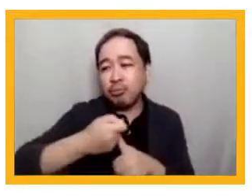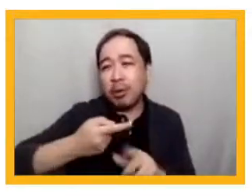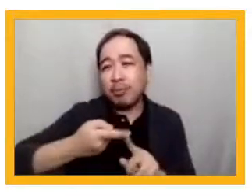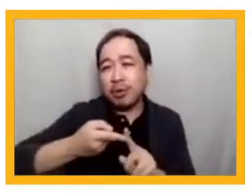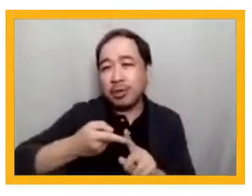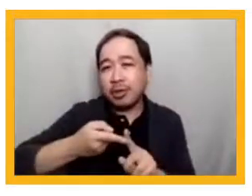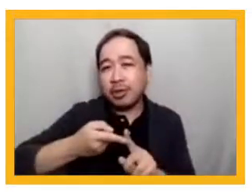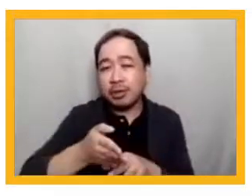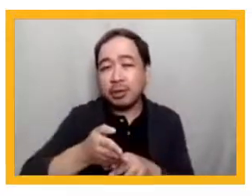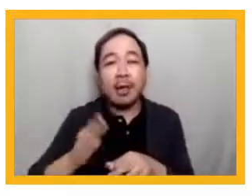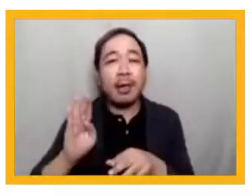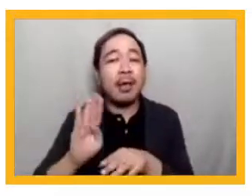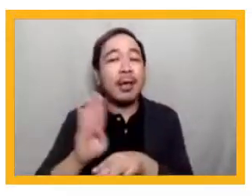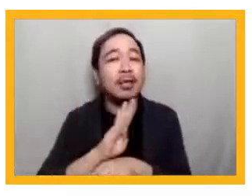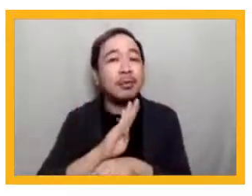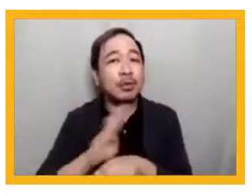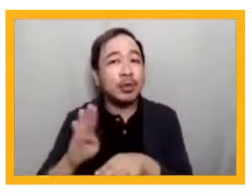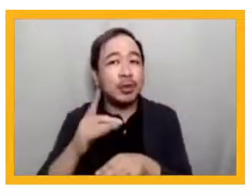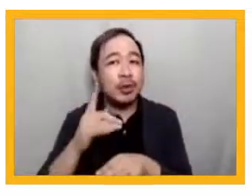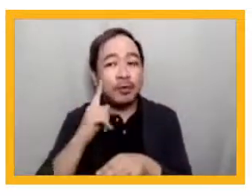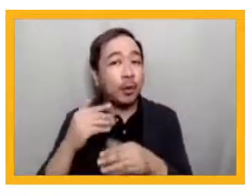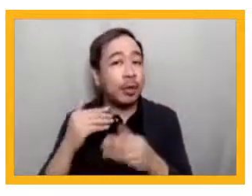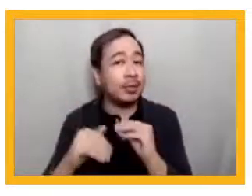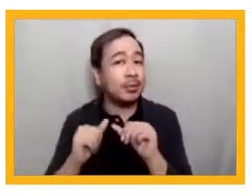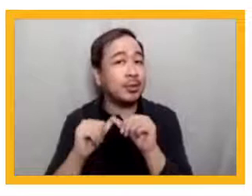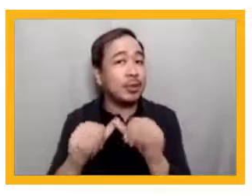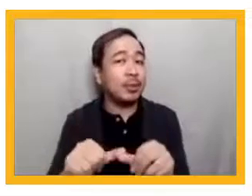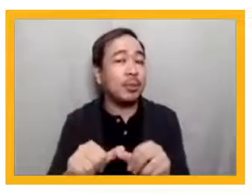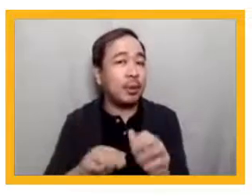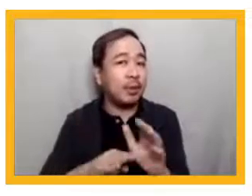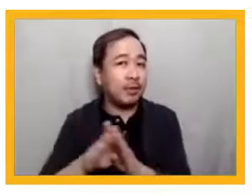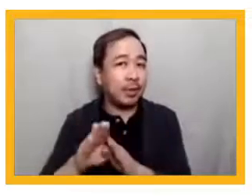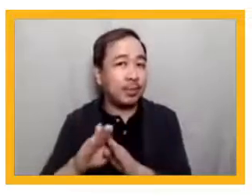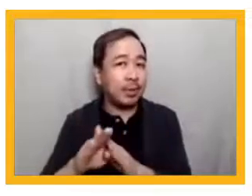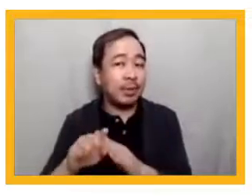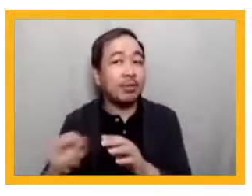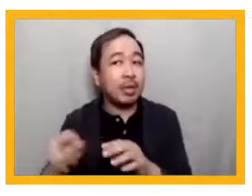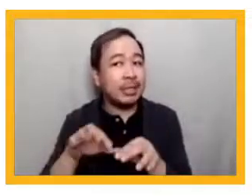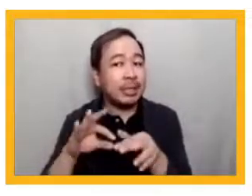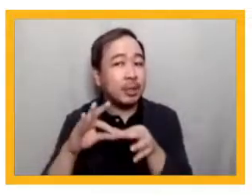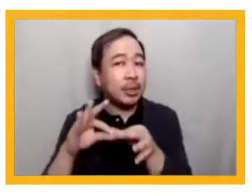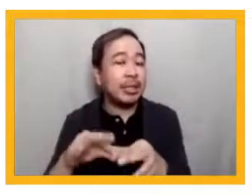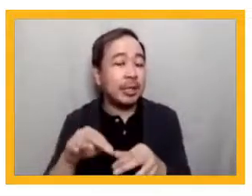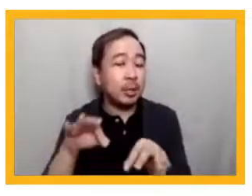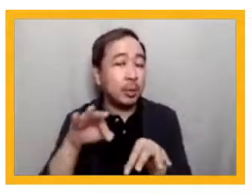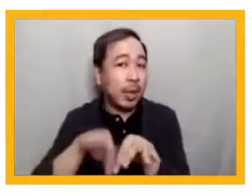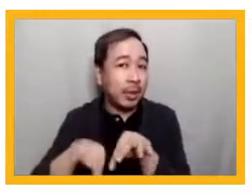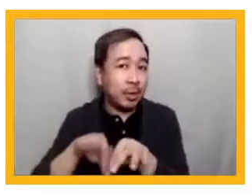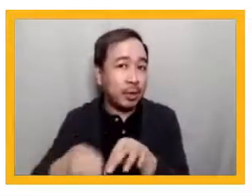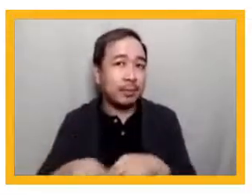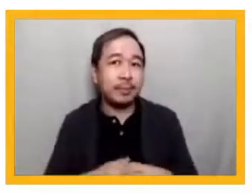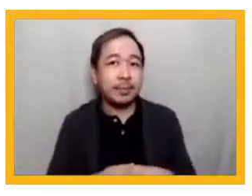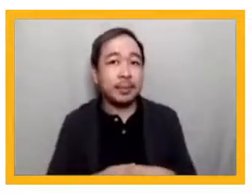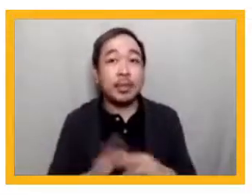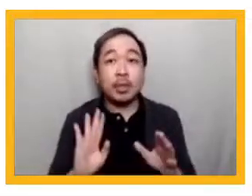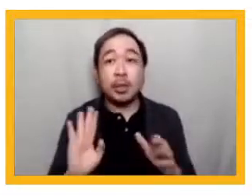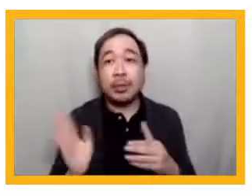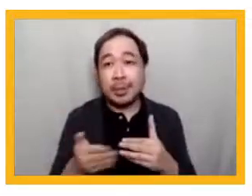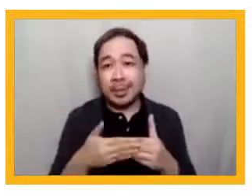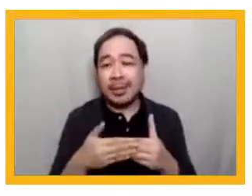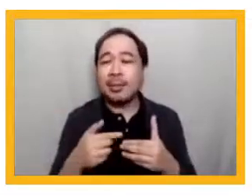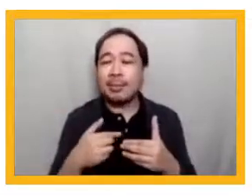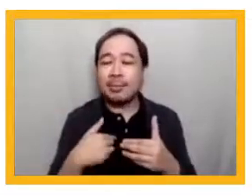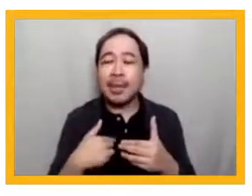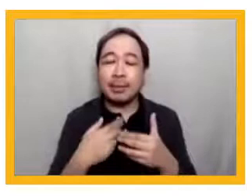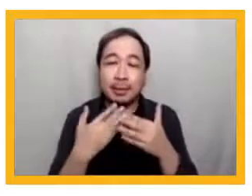and sustainable development in the agribusiness value chain. Let me just close by saying it's my sincere hope that you all